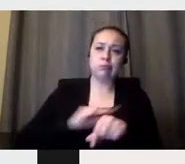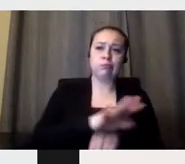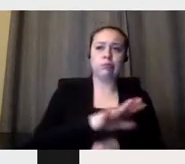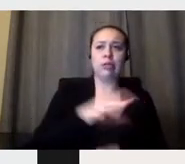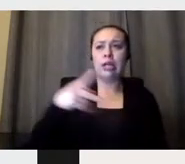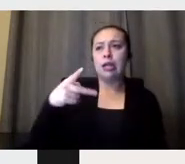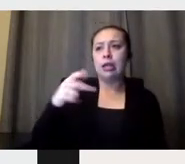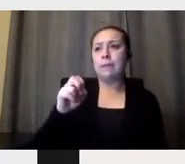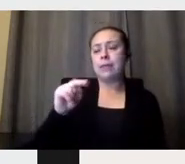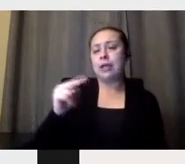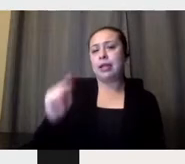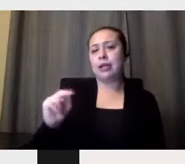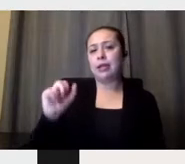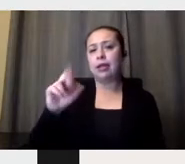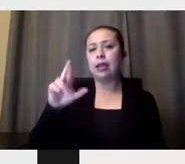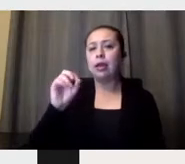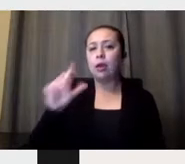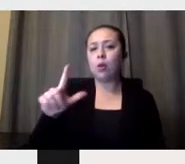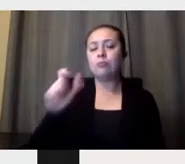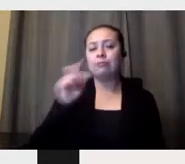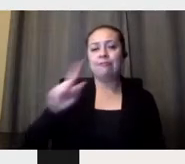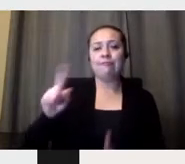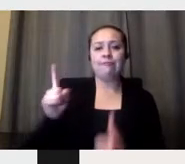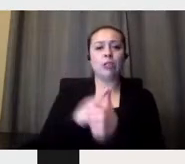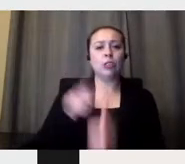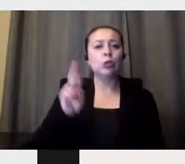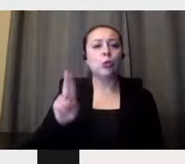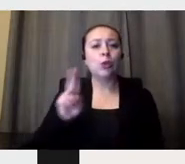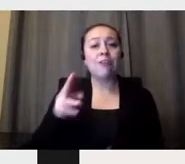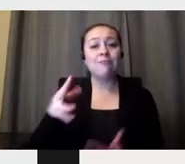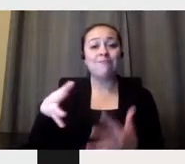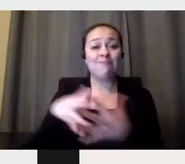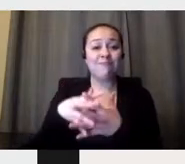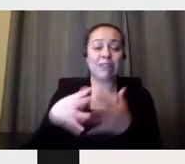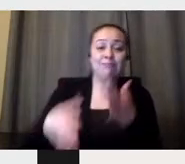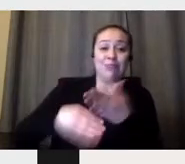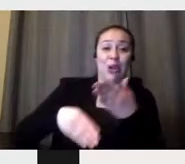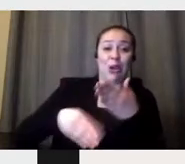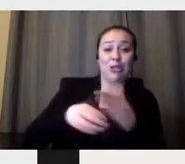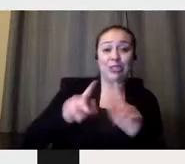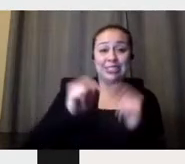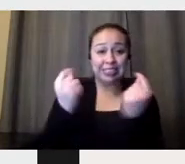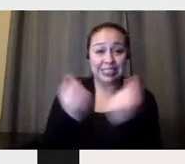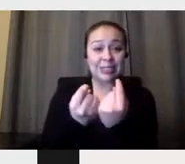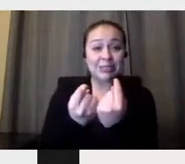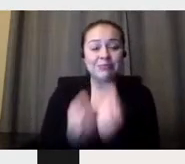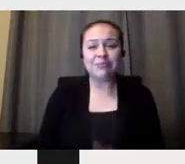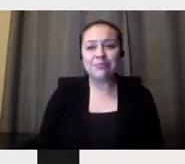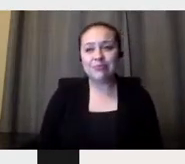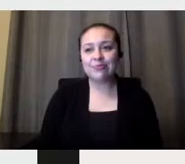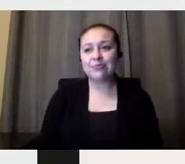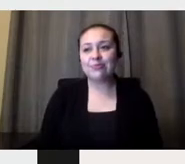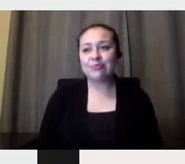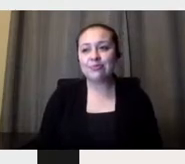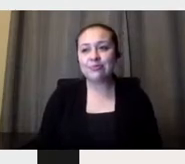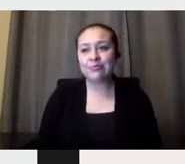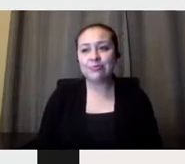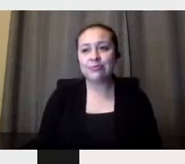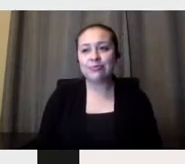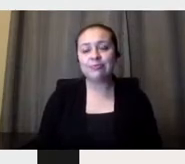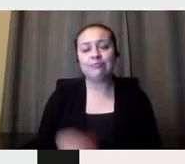first Uruguayan football team. This brand is inspired by the lettering found at the old headquarters.